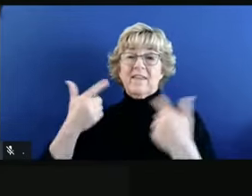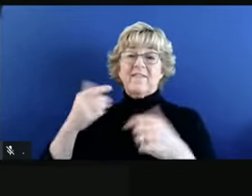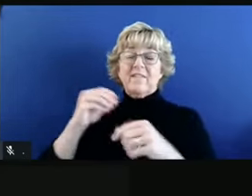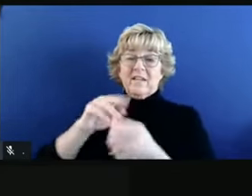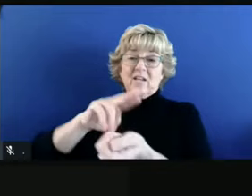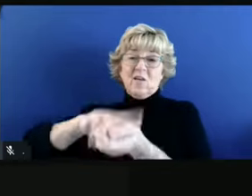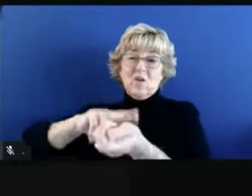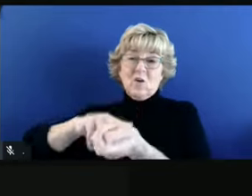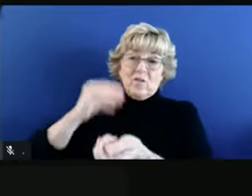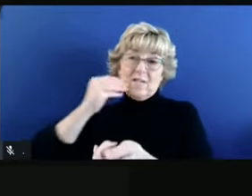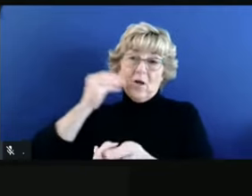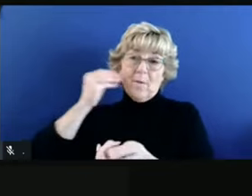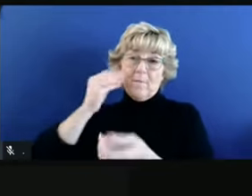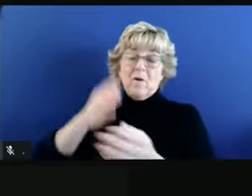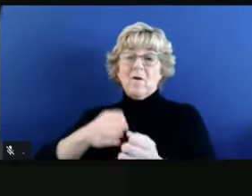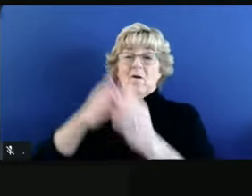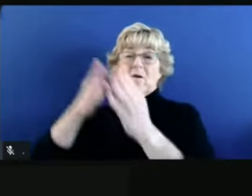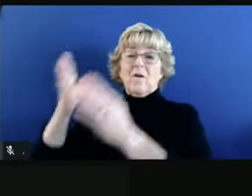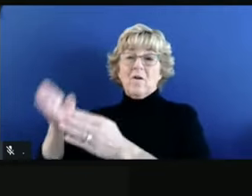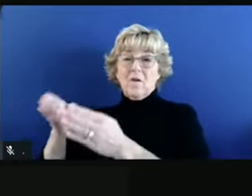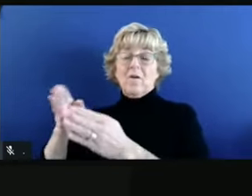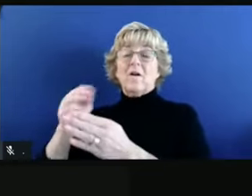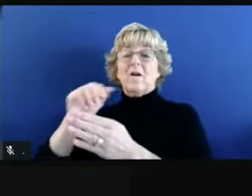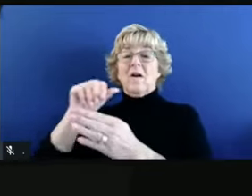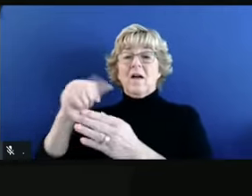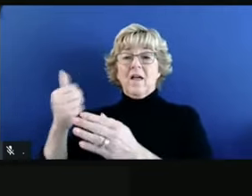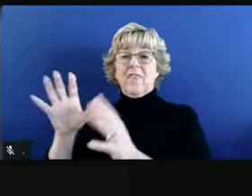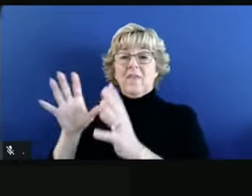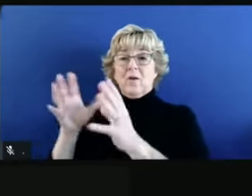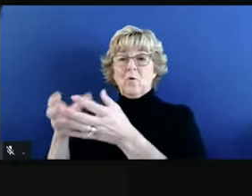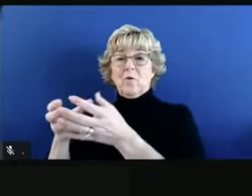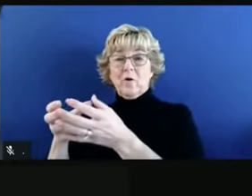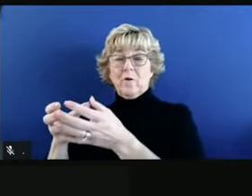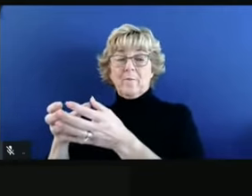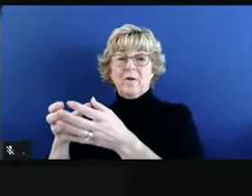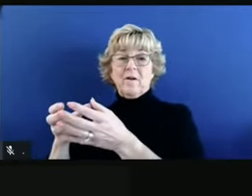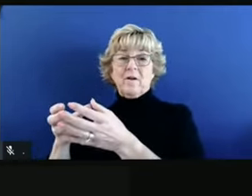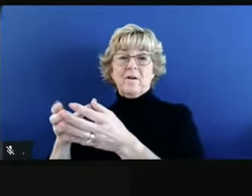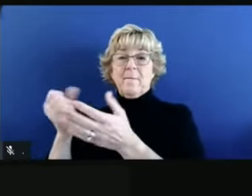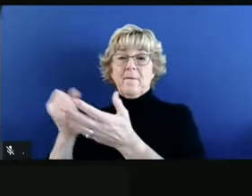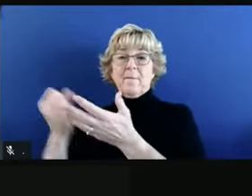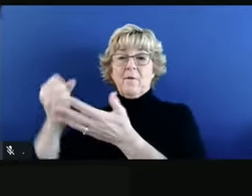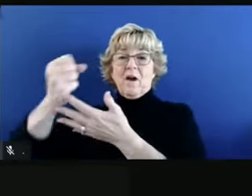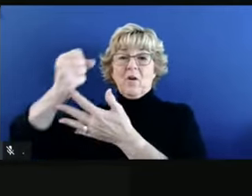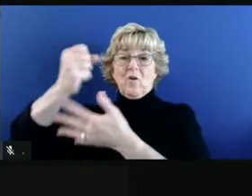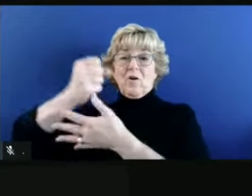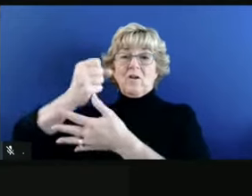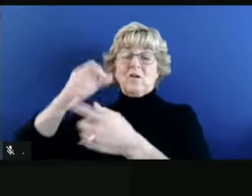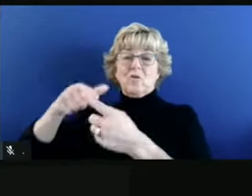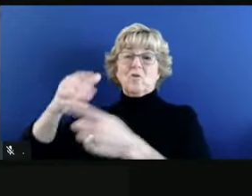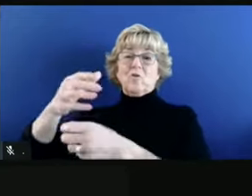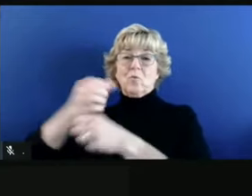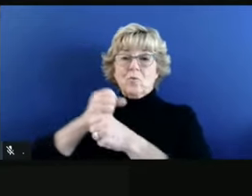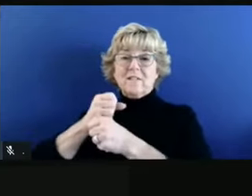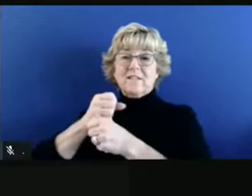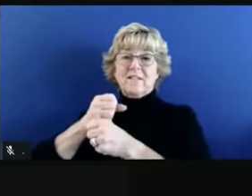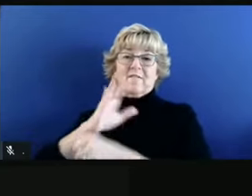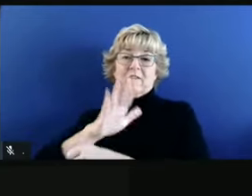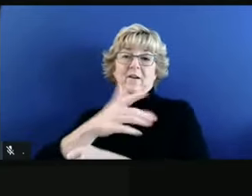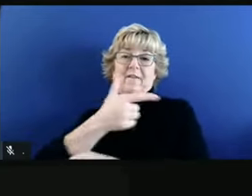facilities, as those initial groups to get to be prioritized and to receive vaccine